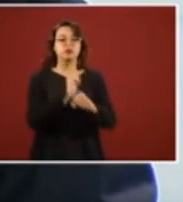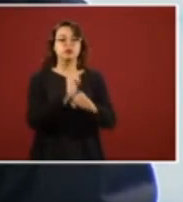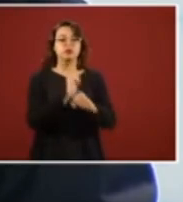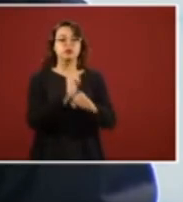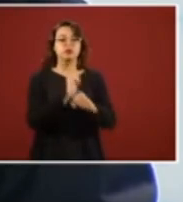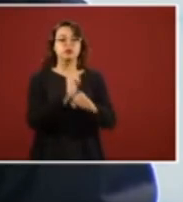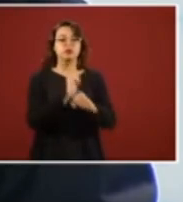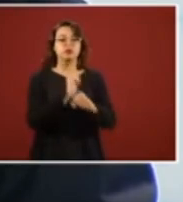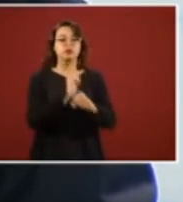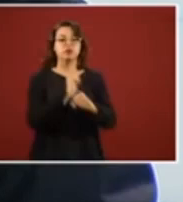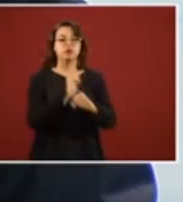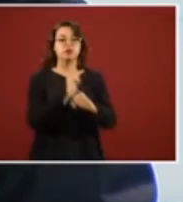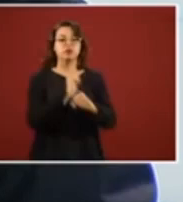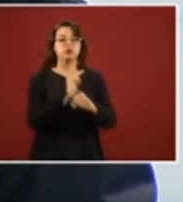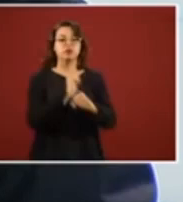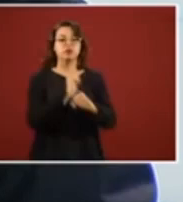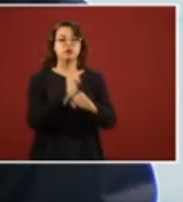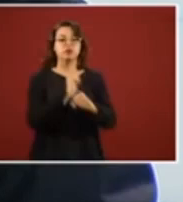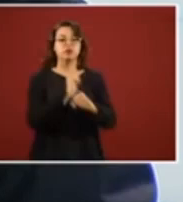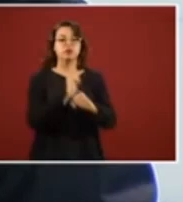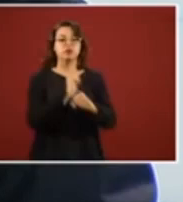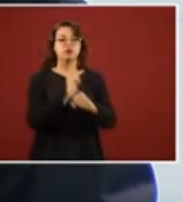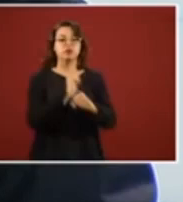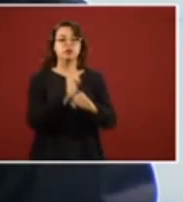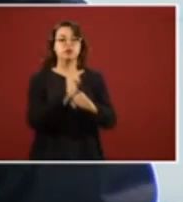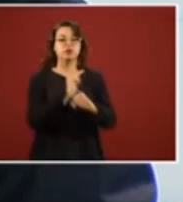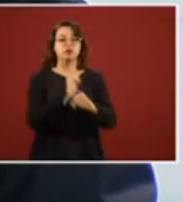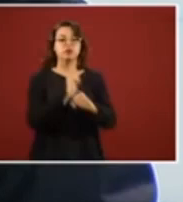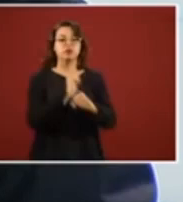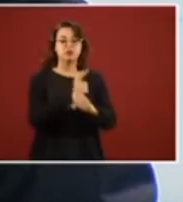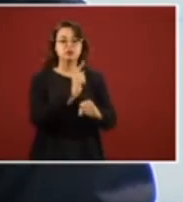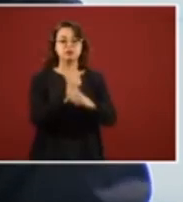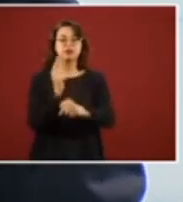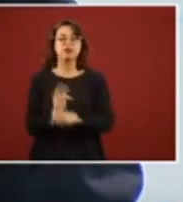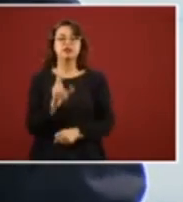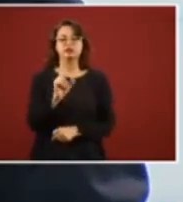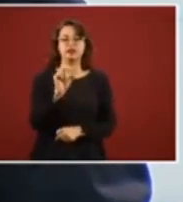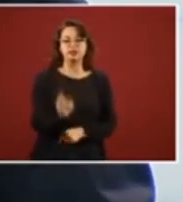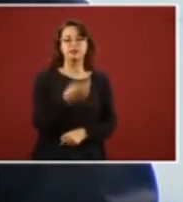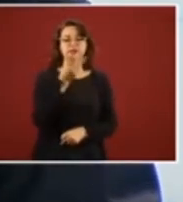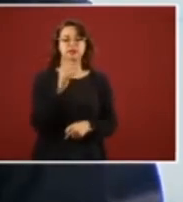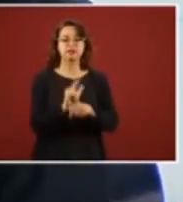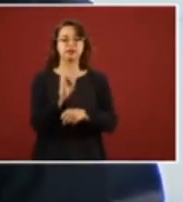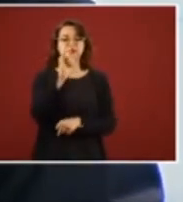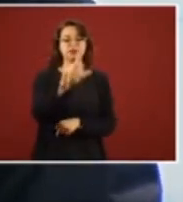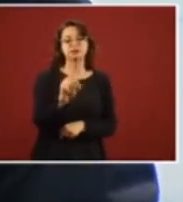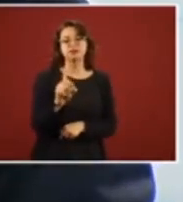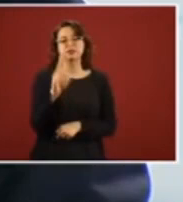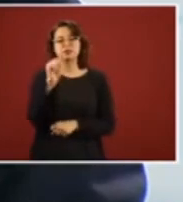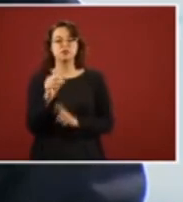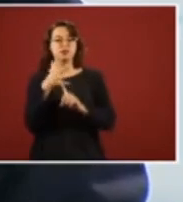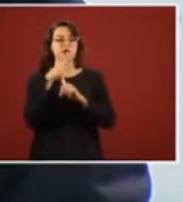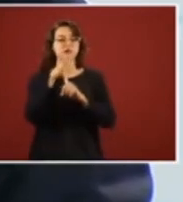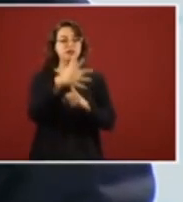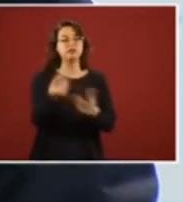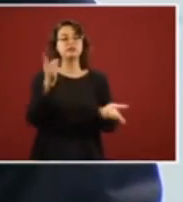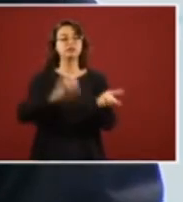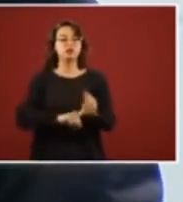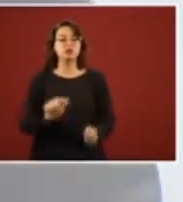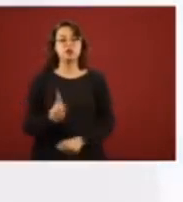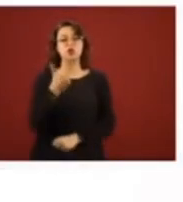33 airplanes. helicopters. 33 airplanes. helicopters. 33 8 institutions.